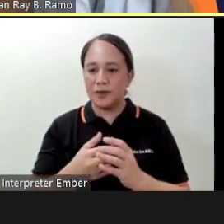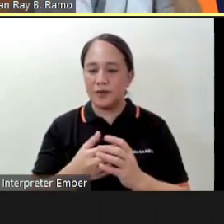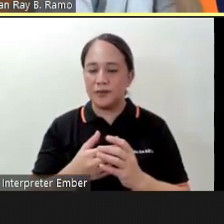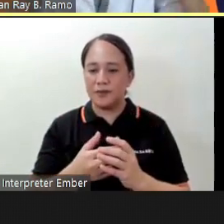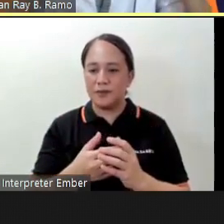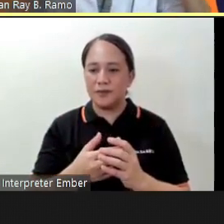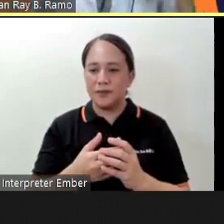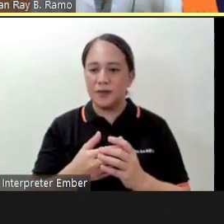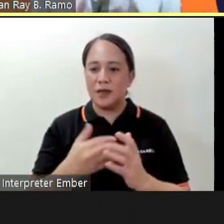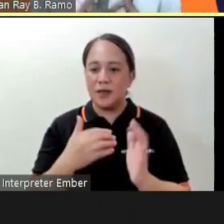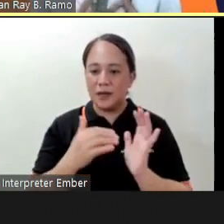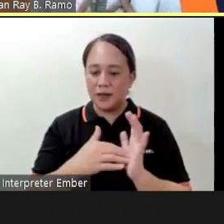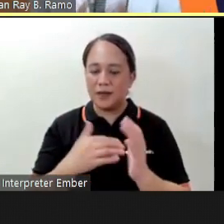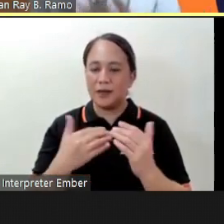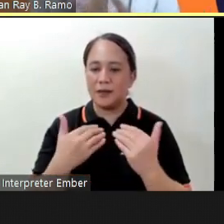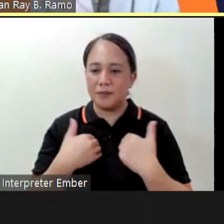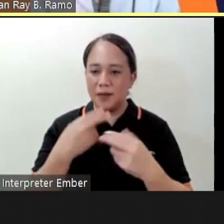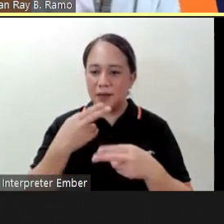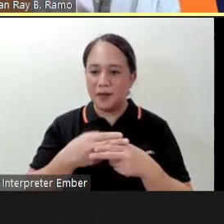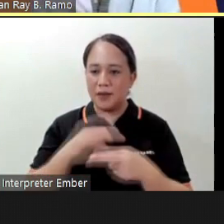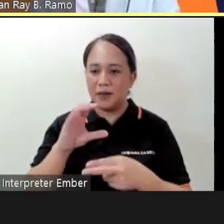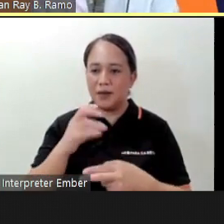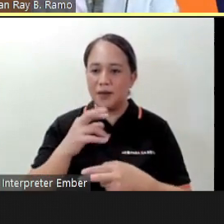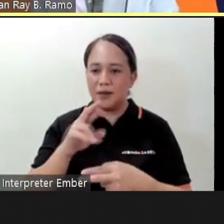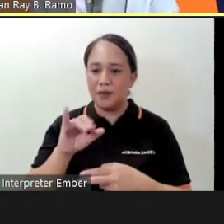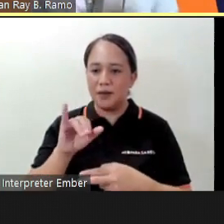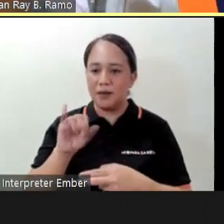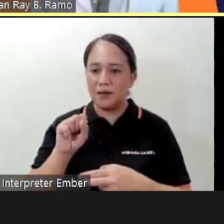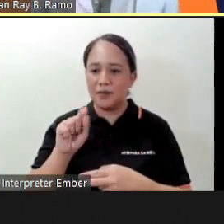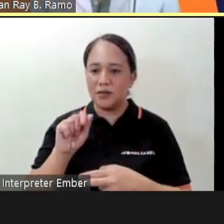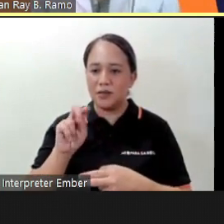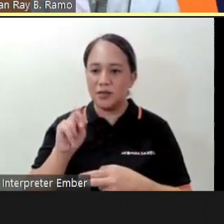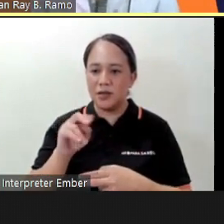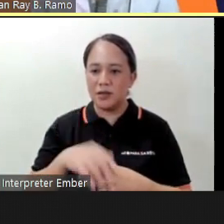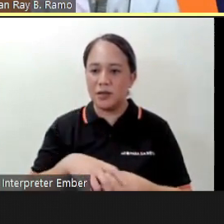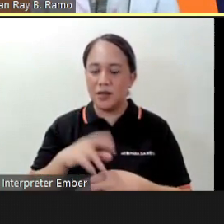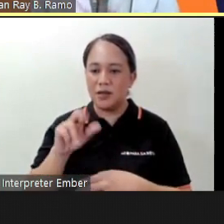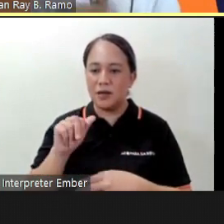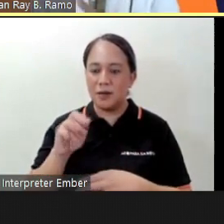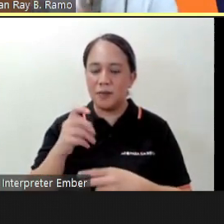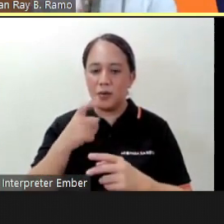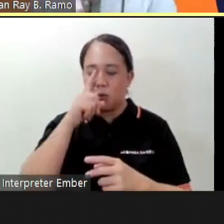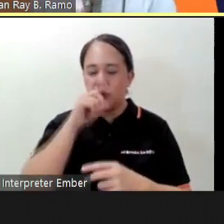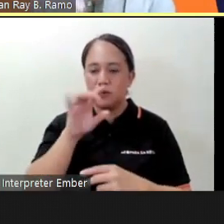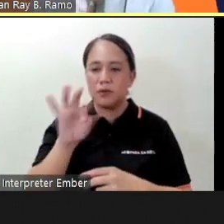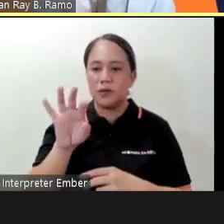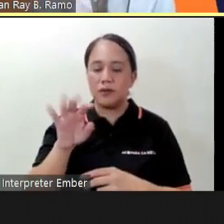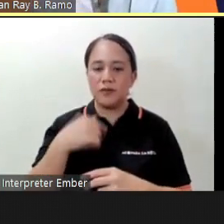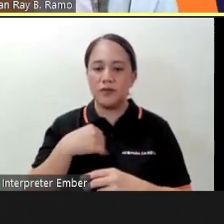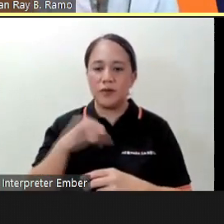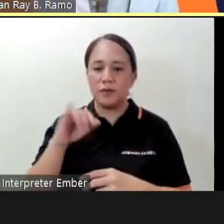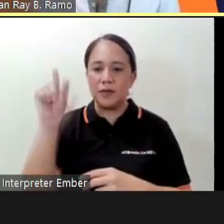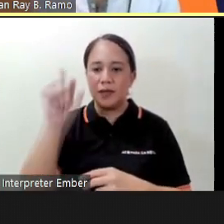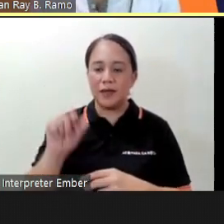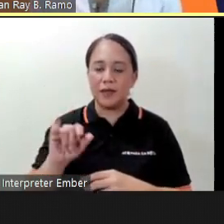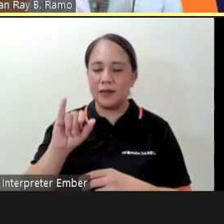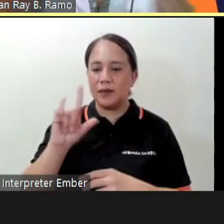now again my name is Christian Ray Ramo I'm 19 years old from Iligan City Lanao del Norte